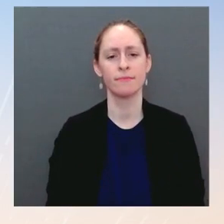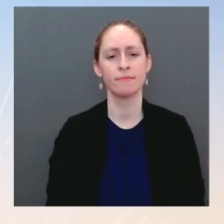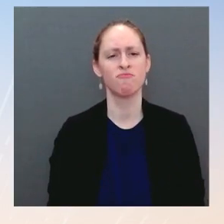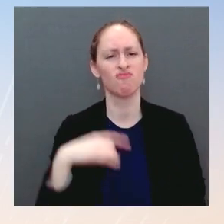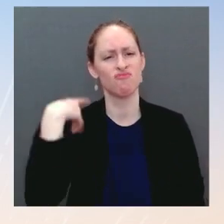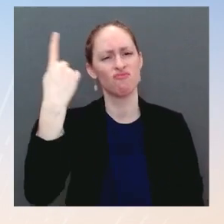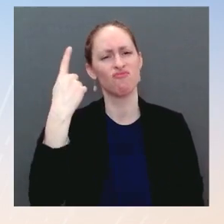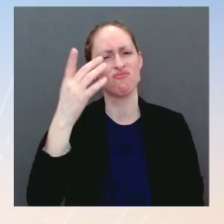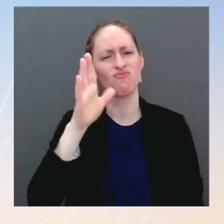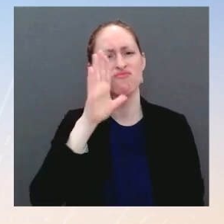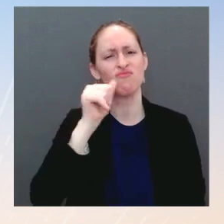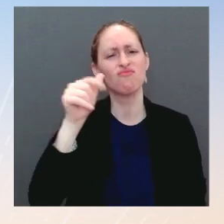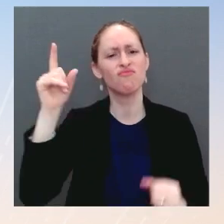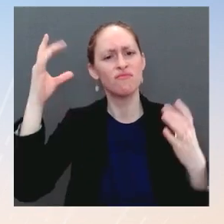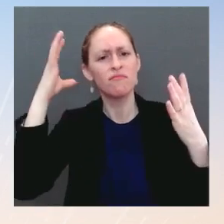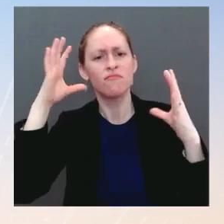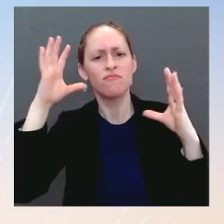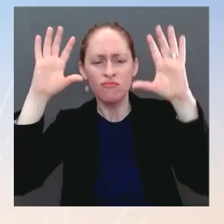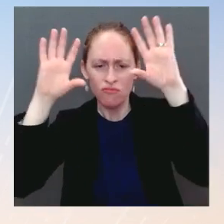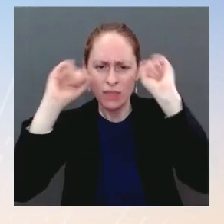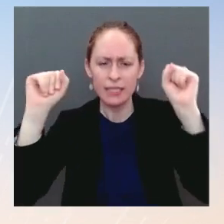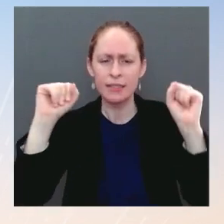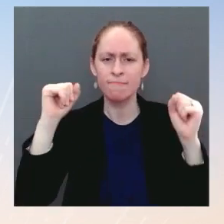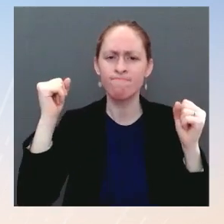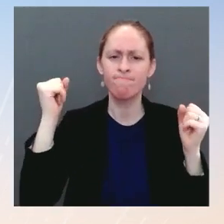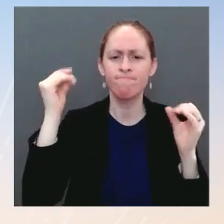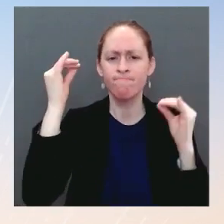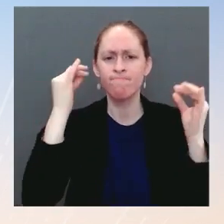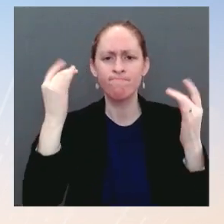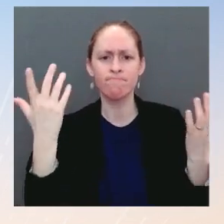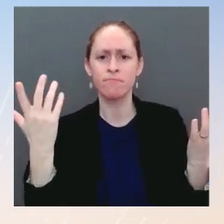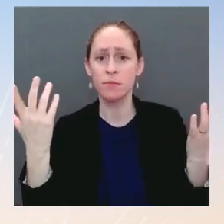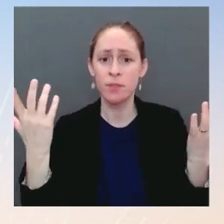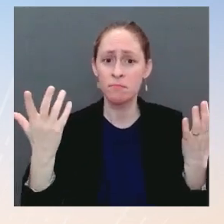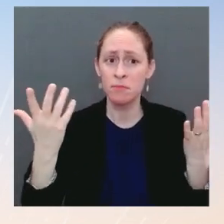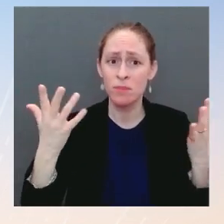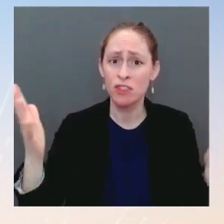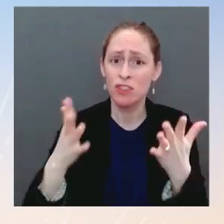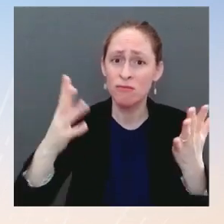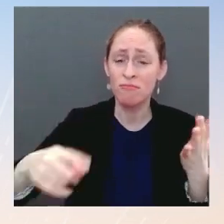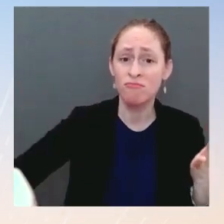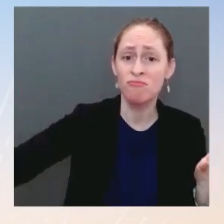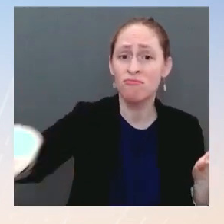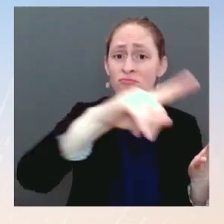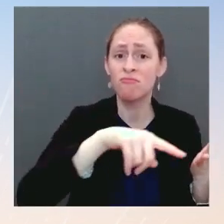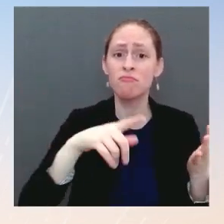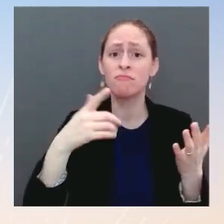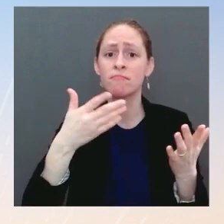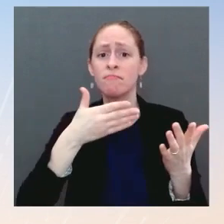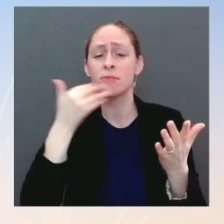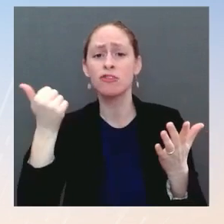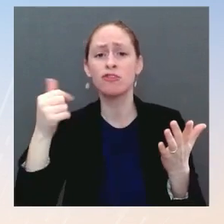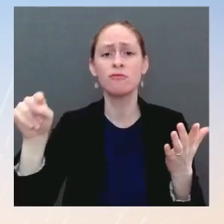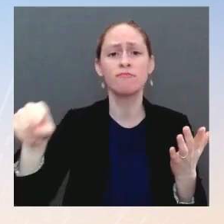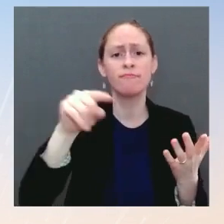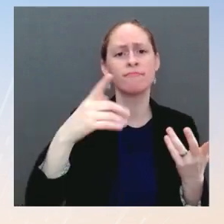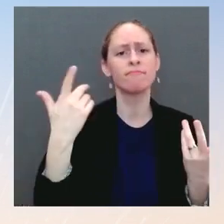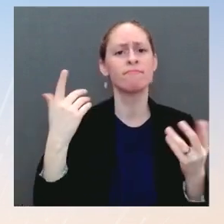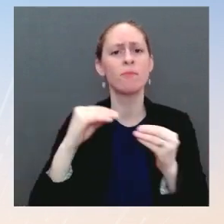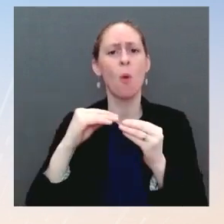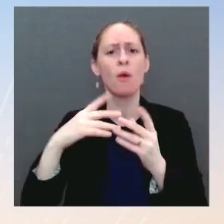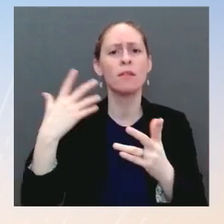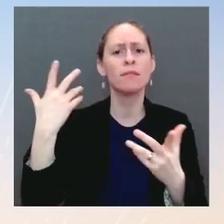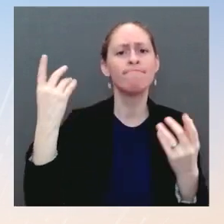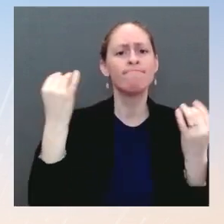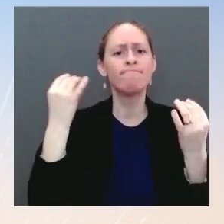addition to pushing Americans to get vaccinated? Ms. Well, first, we rely on the advice and guidance of our public health officials on